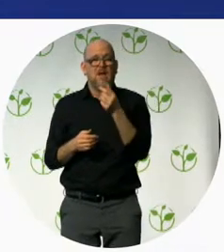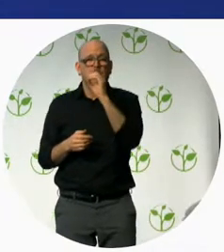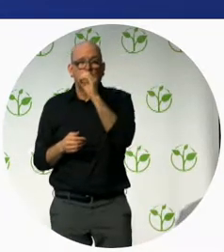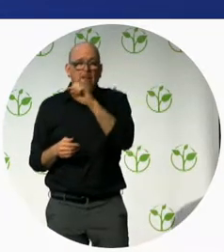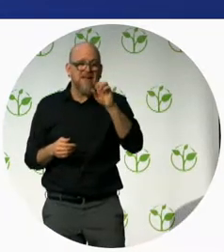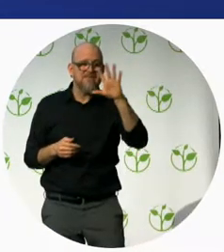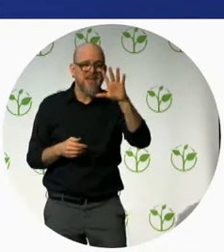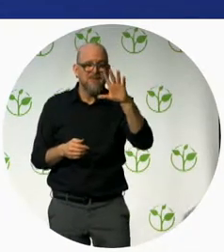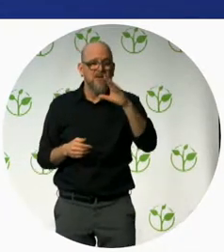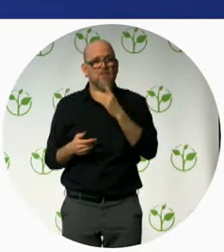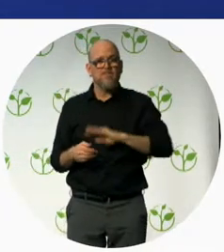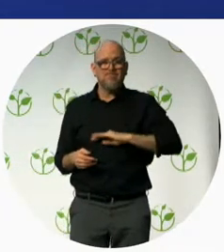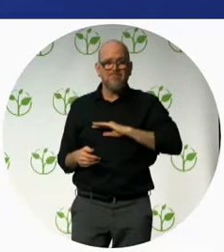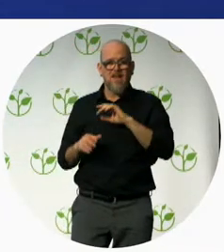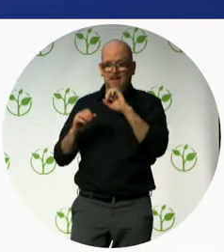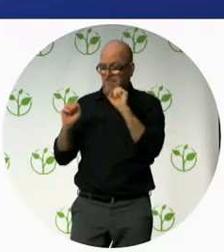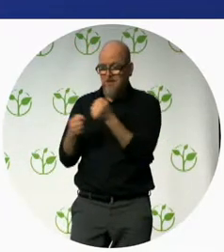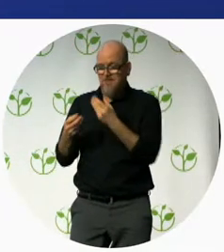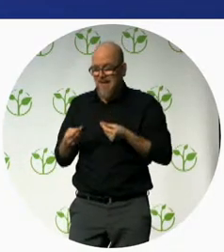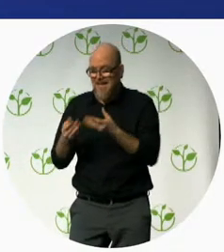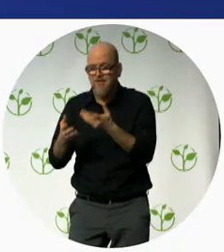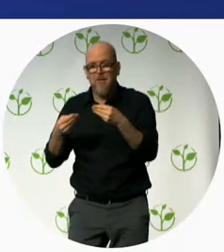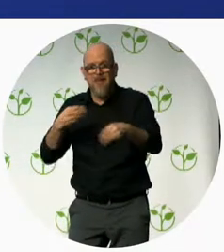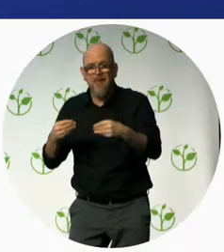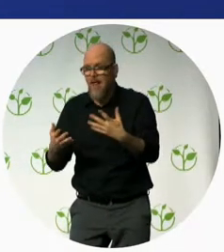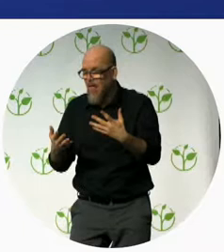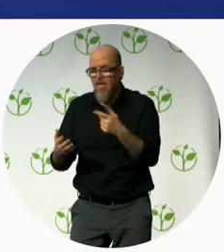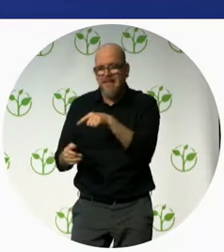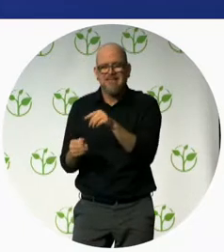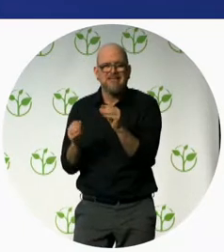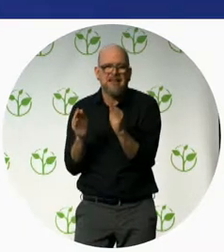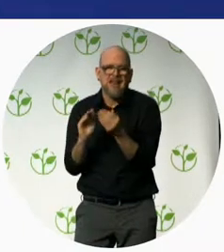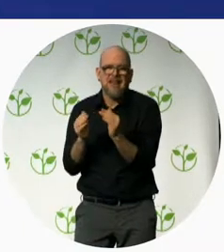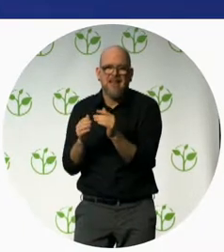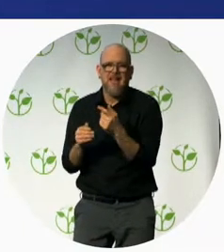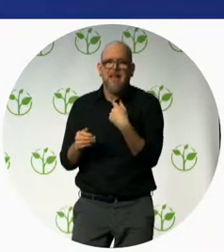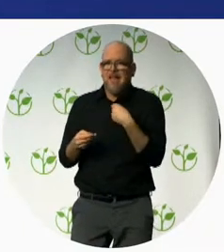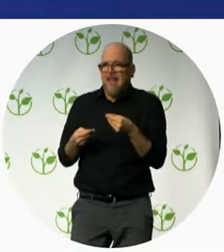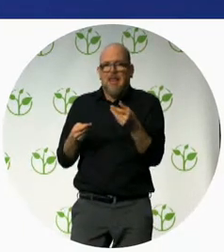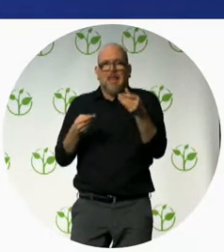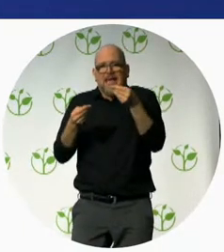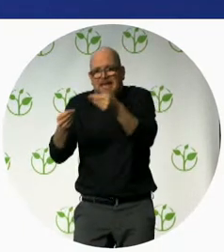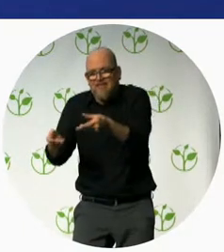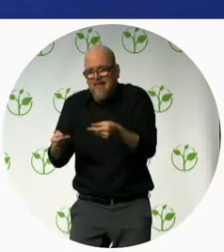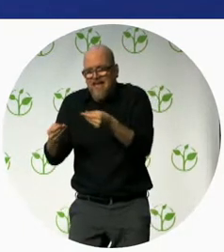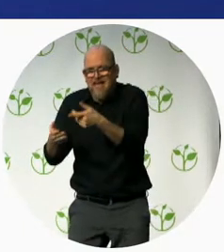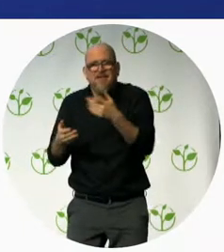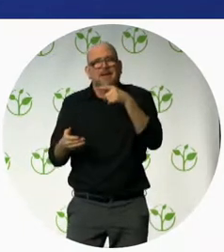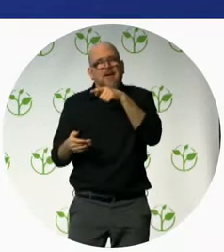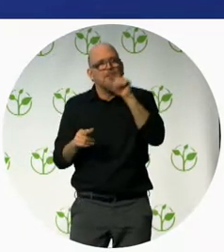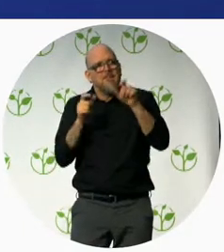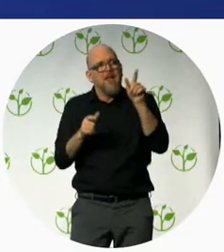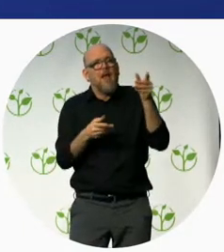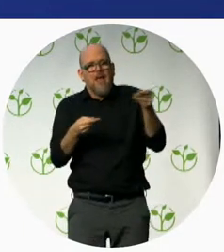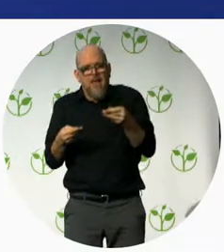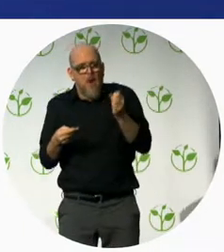add for school readiness if a child to a child to be ready for school he